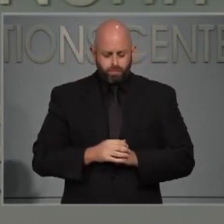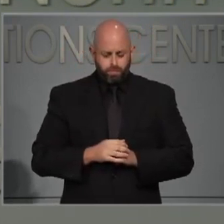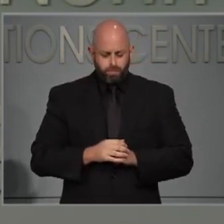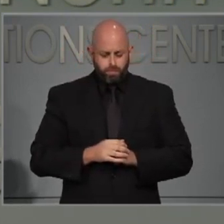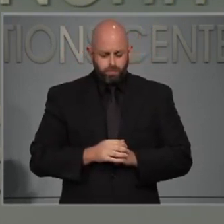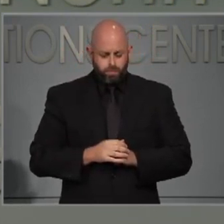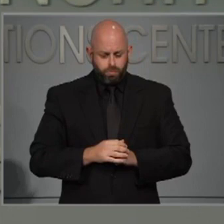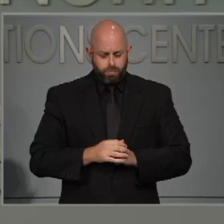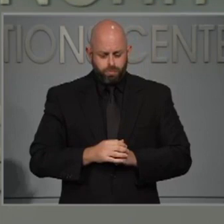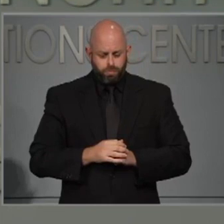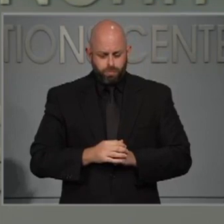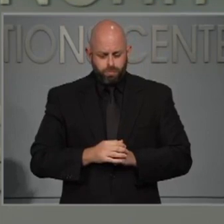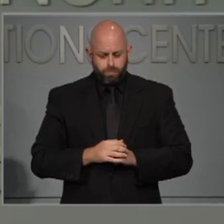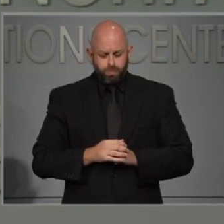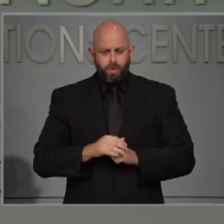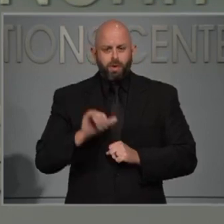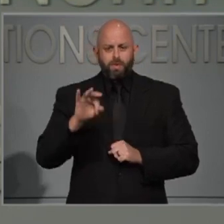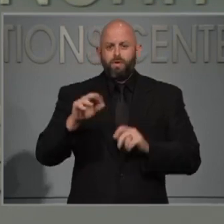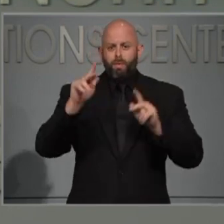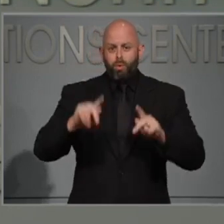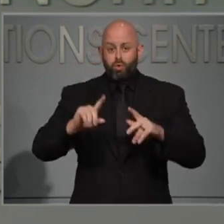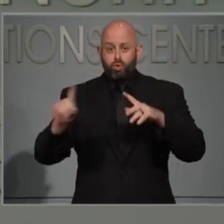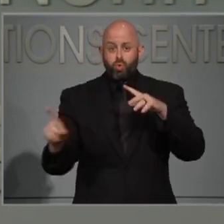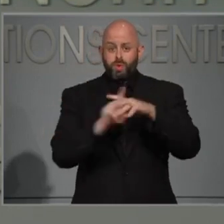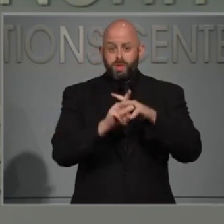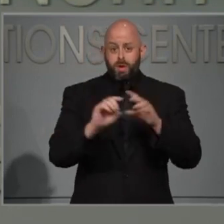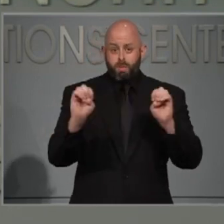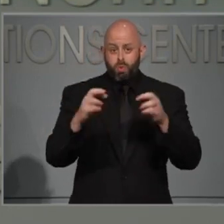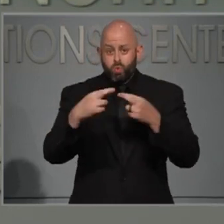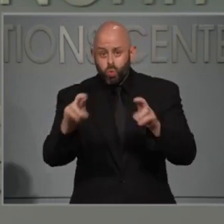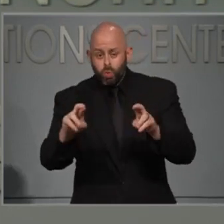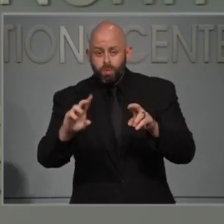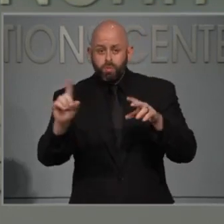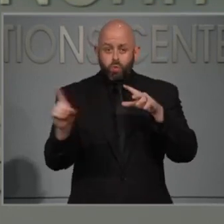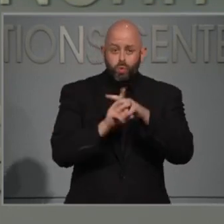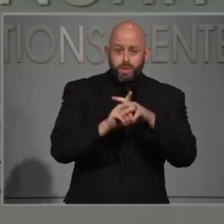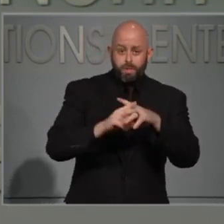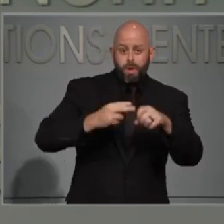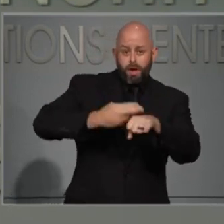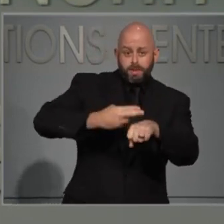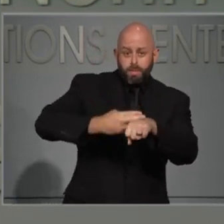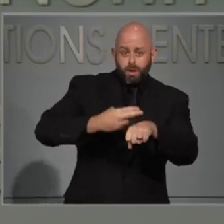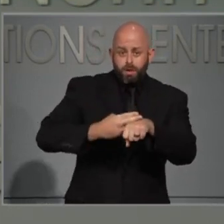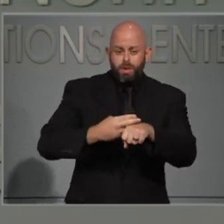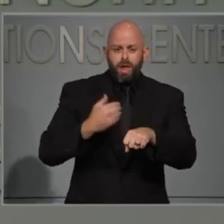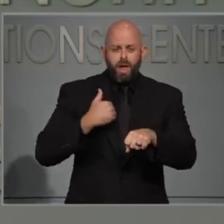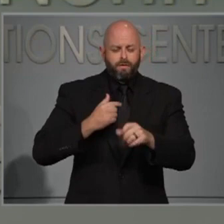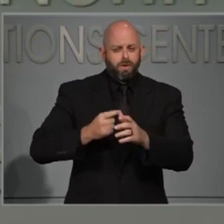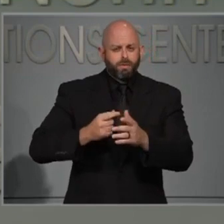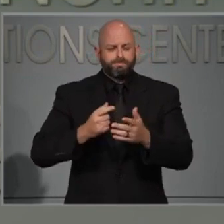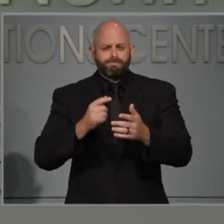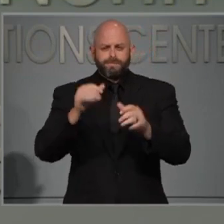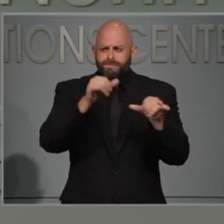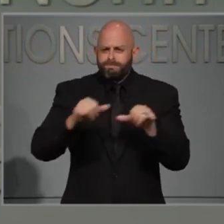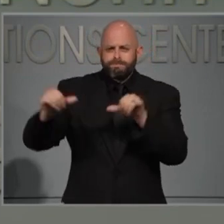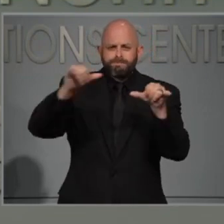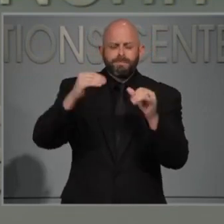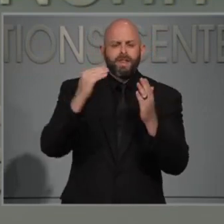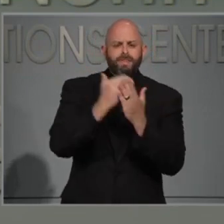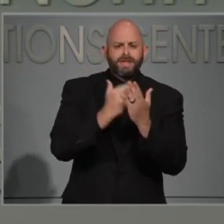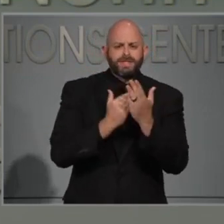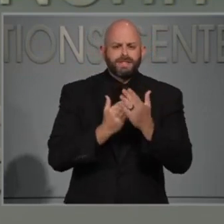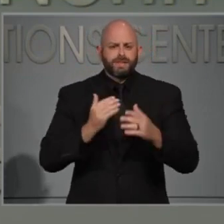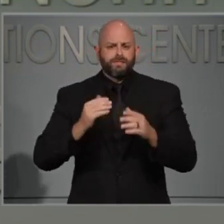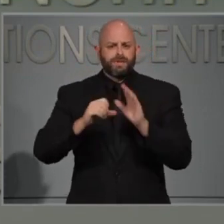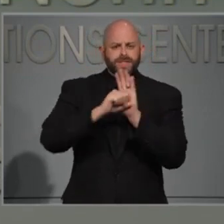COVID patients coming into the hospital? I had someone ask me this weekend whether, you know, patients are being counted as